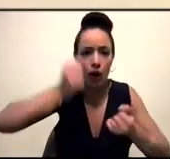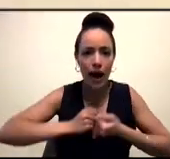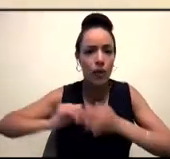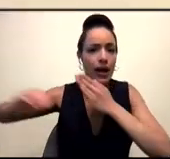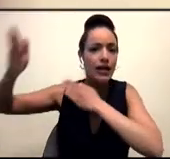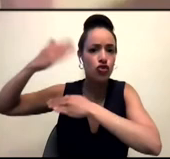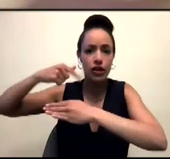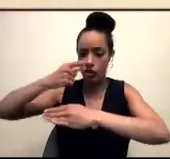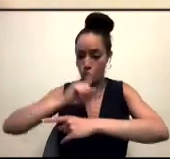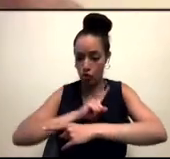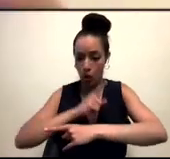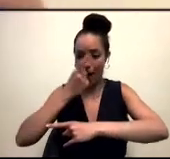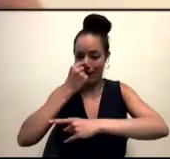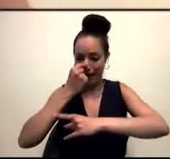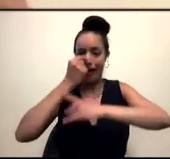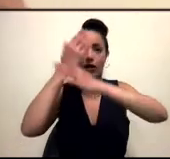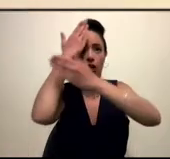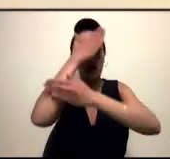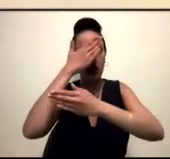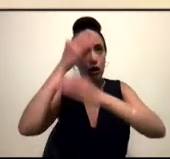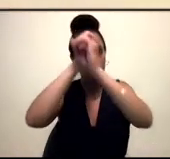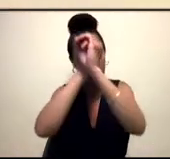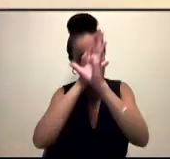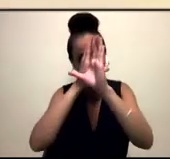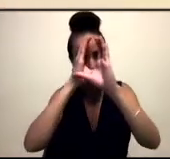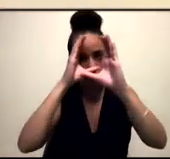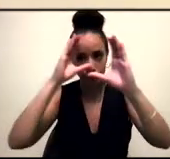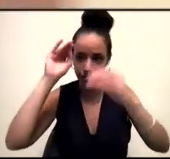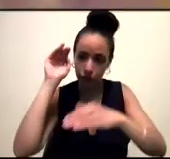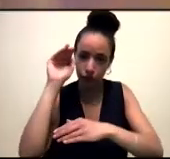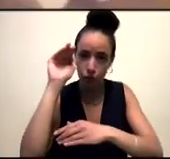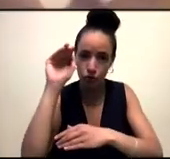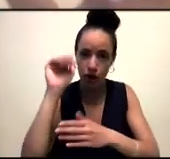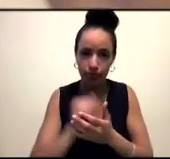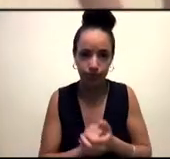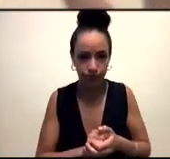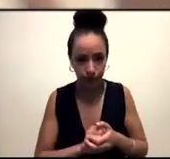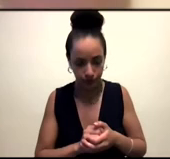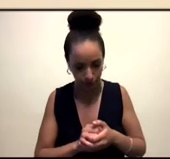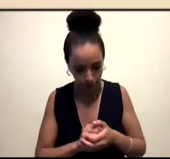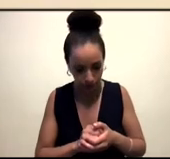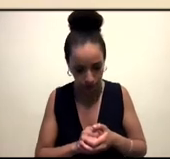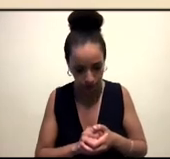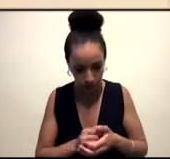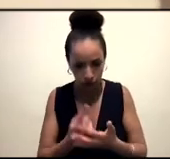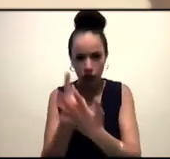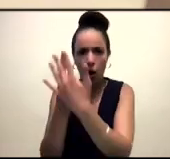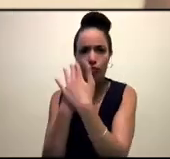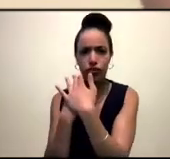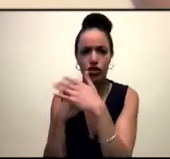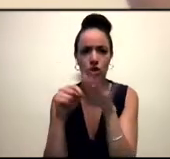reasons. I mean, one, because it, I think that when one of the ways that oppression often works,